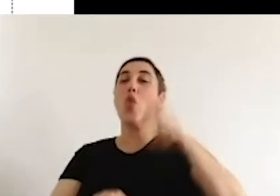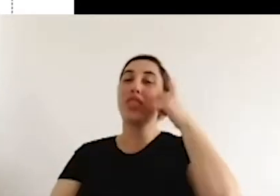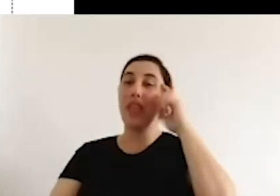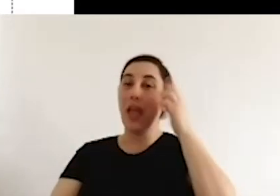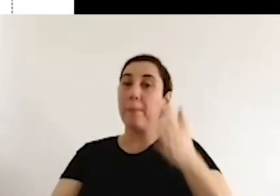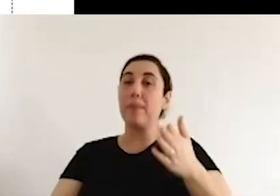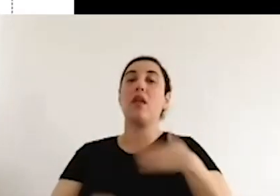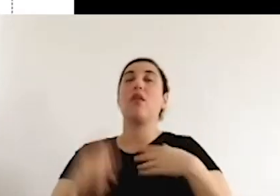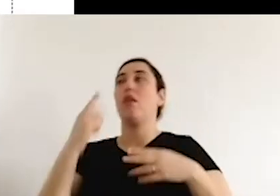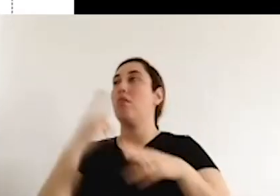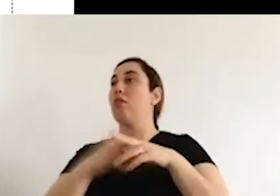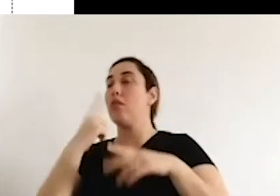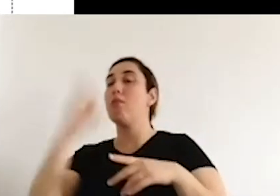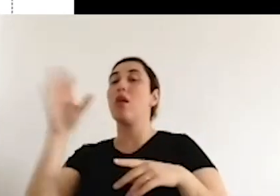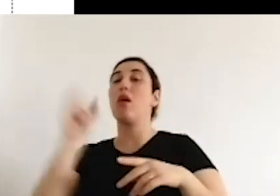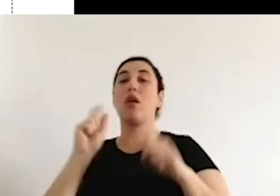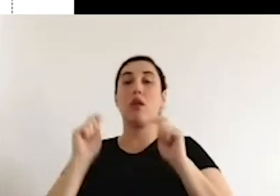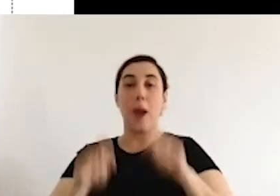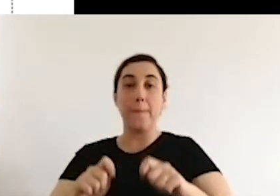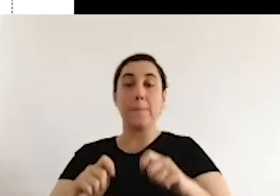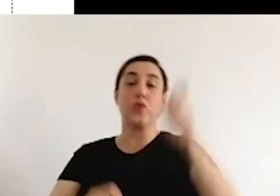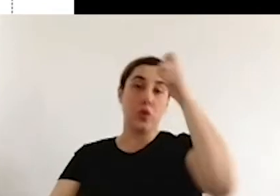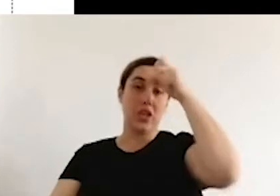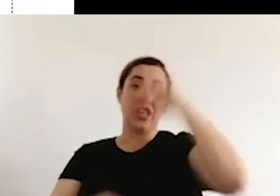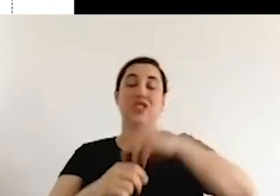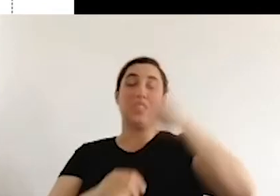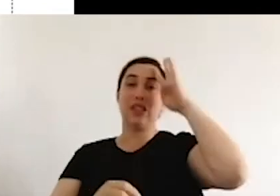global solidarity and advocacy.